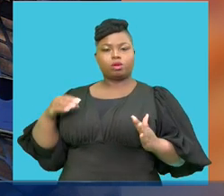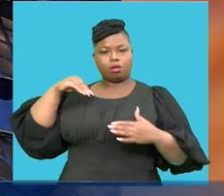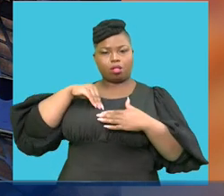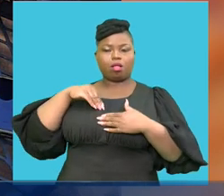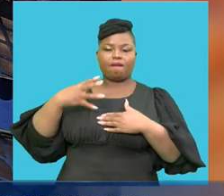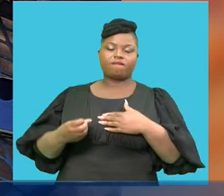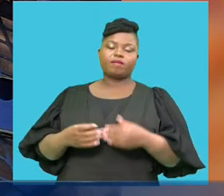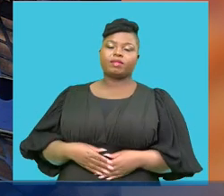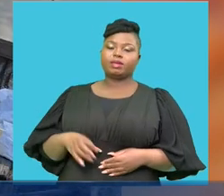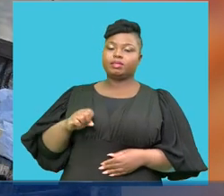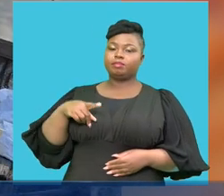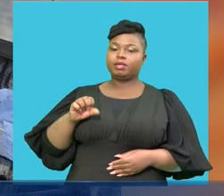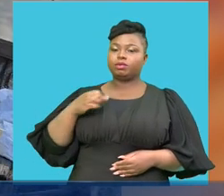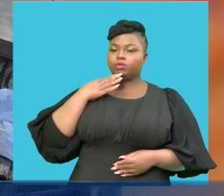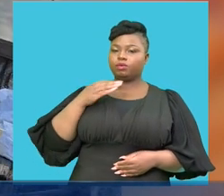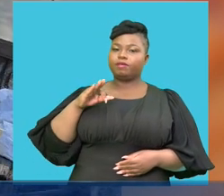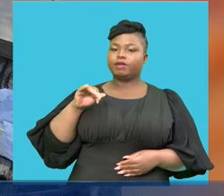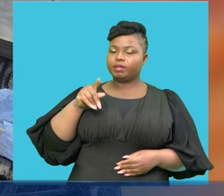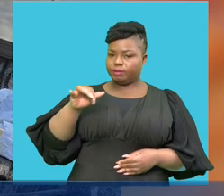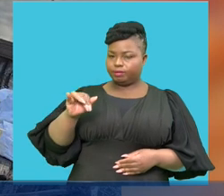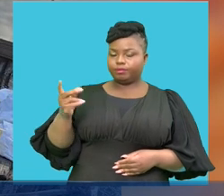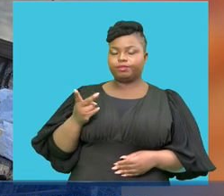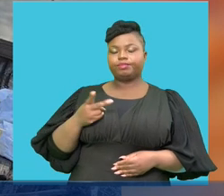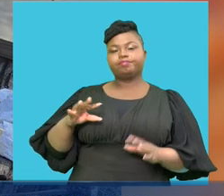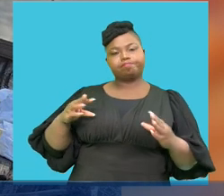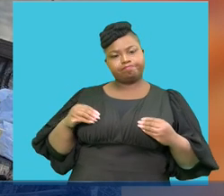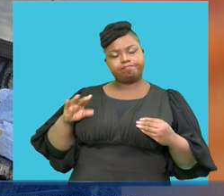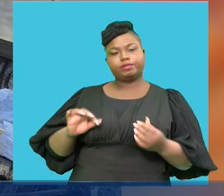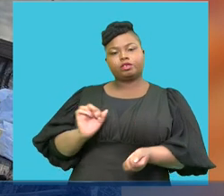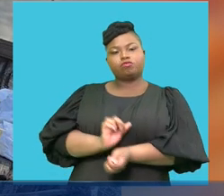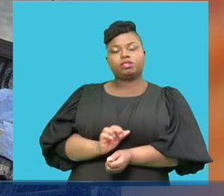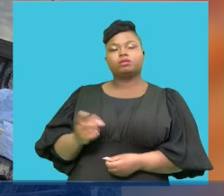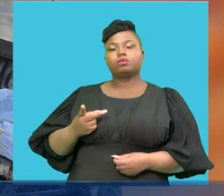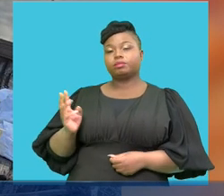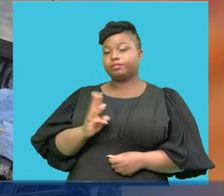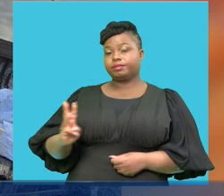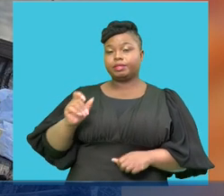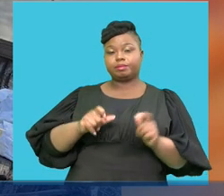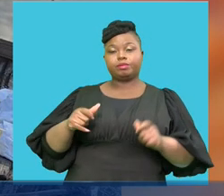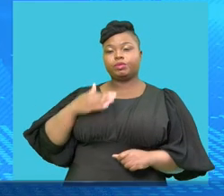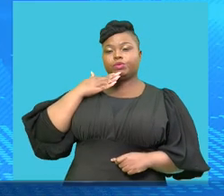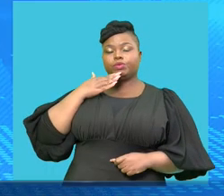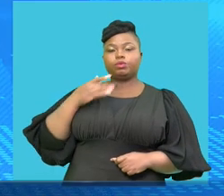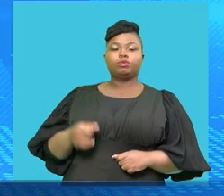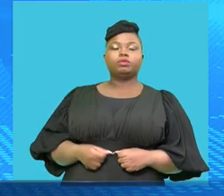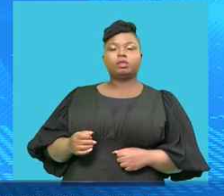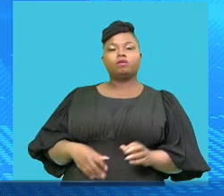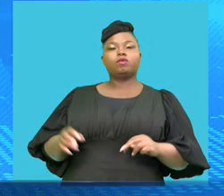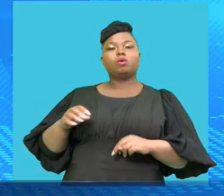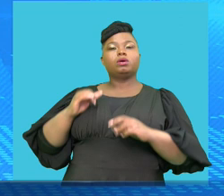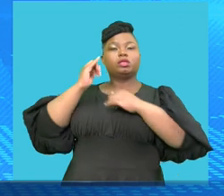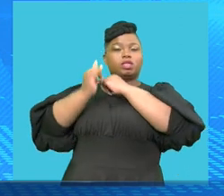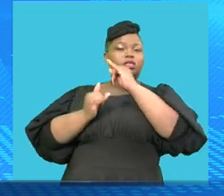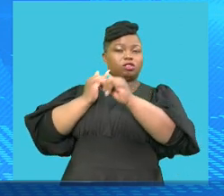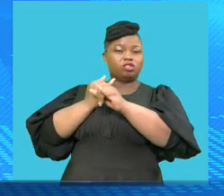Commission of the SAPS, General Fannie Masamola, has welcomed the arrest and warned those involved in transnational organized